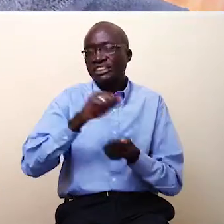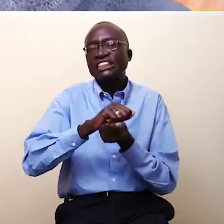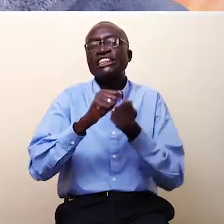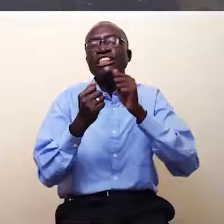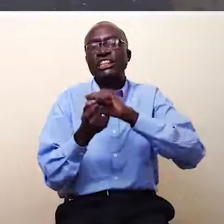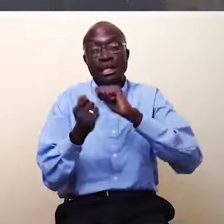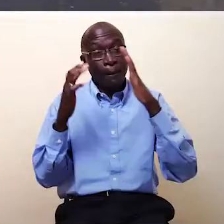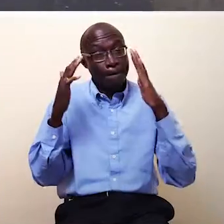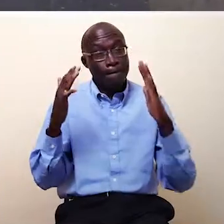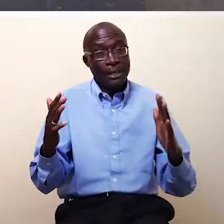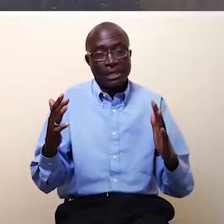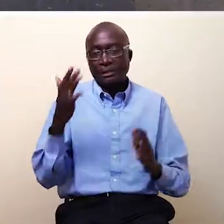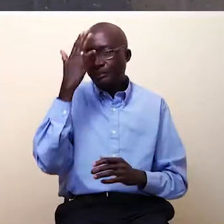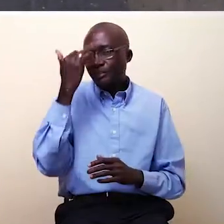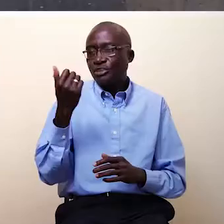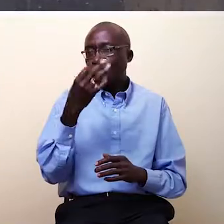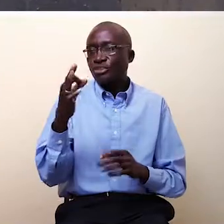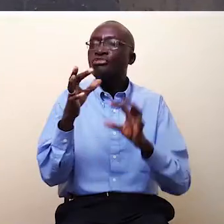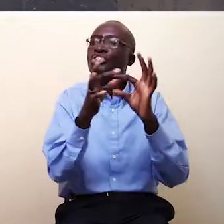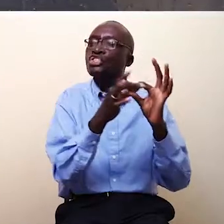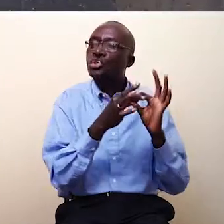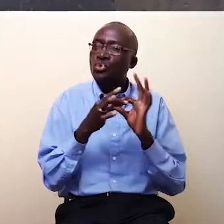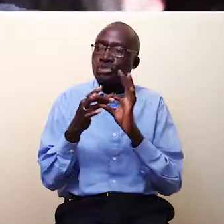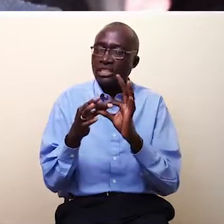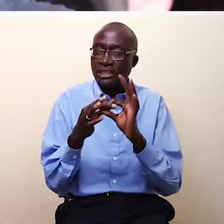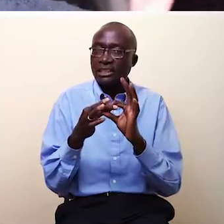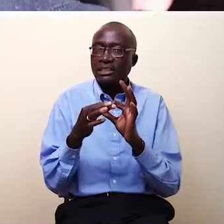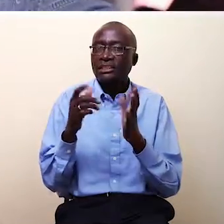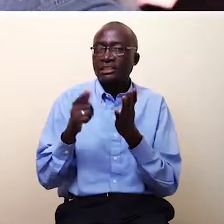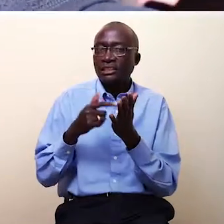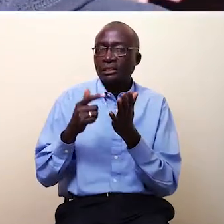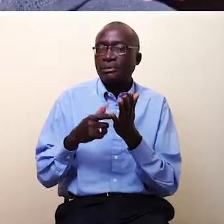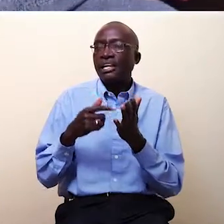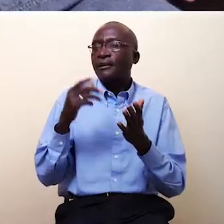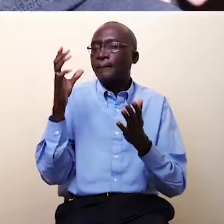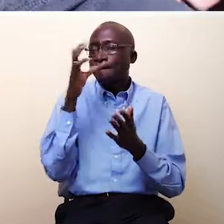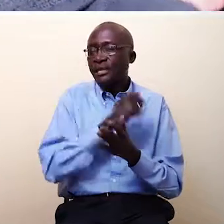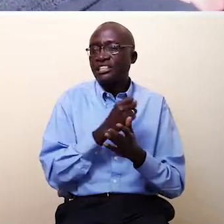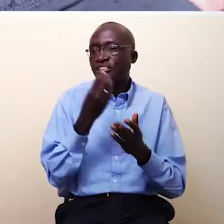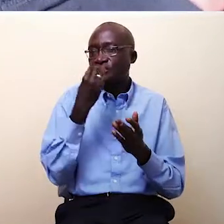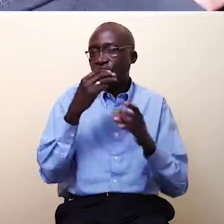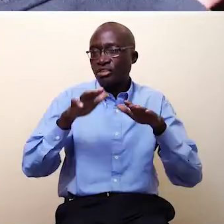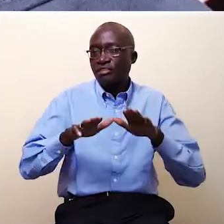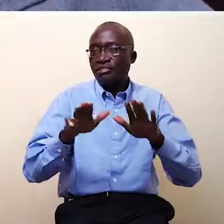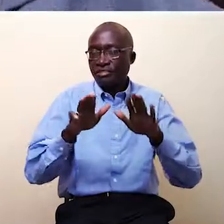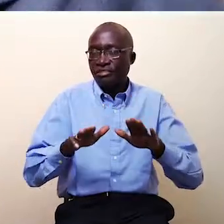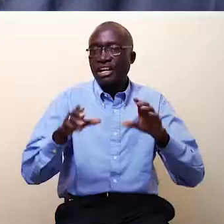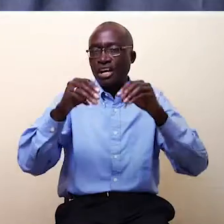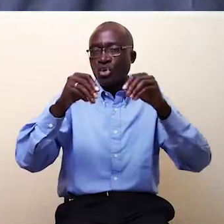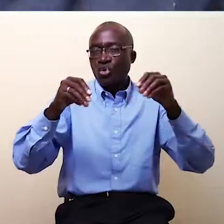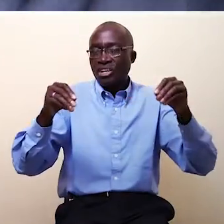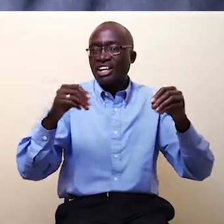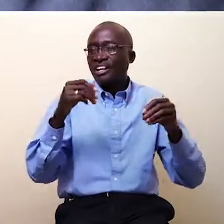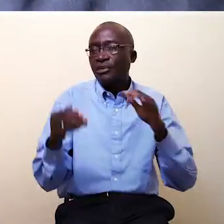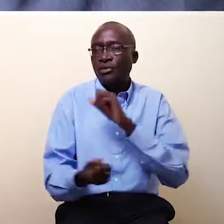been you, it's a big change because of unity. Sometimes, sometimes, I'm go to the United and I'm going to to